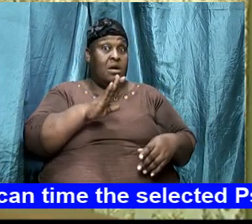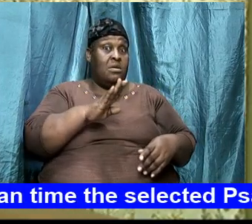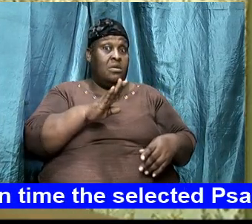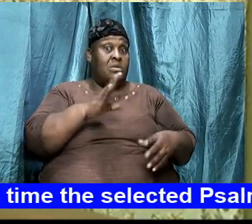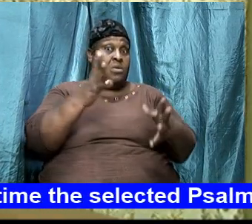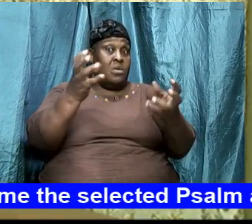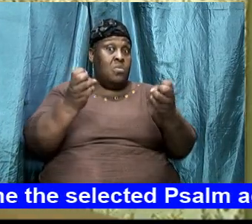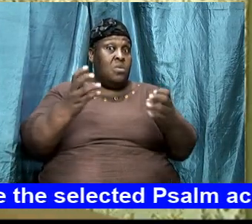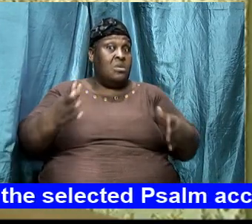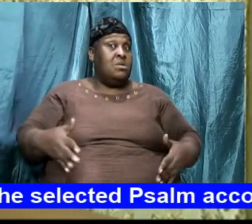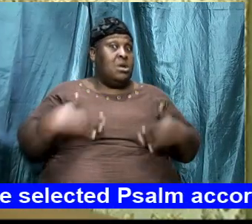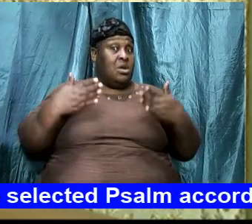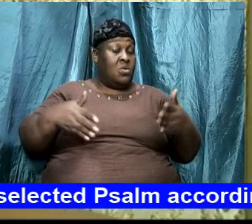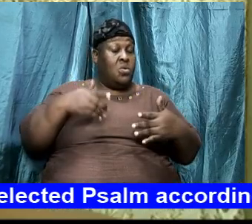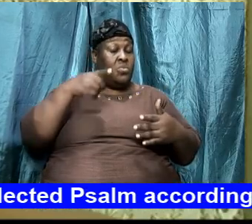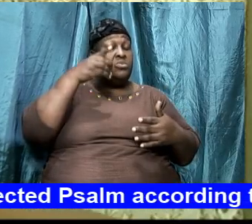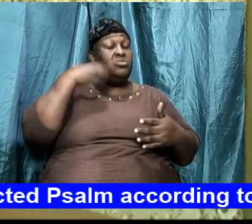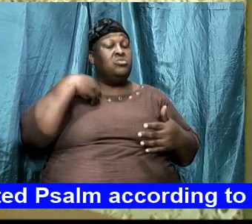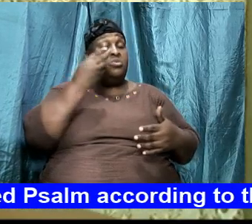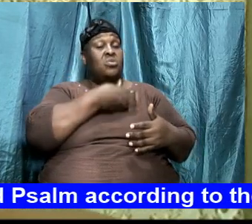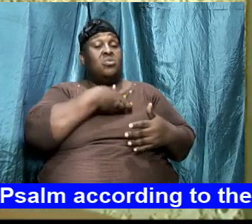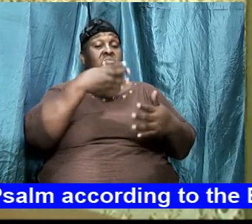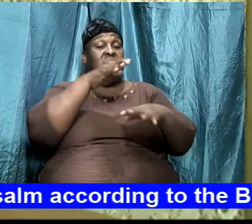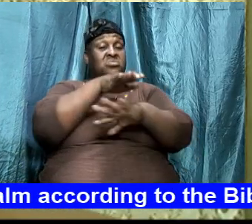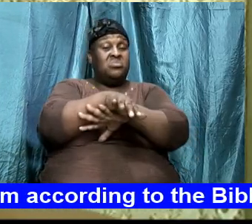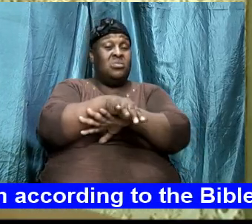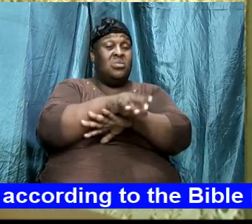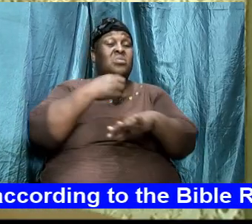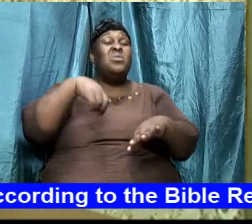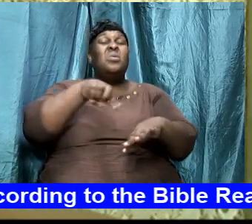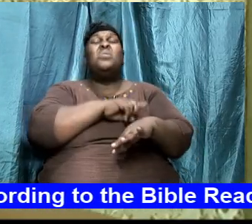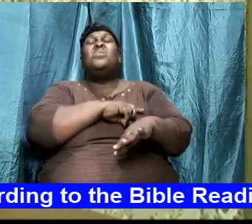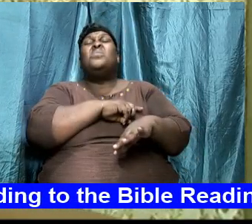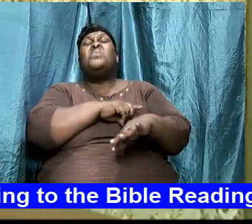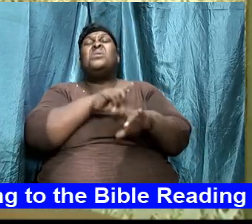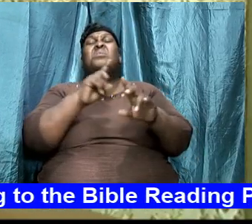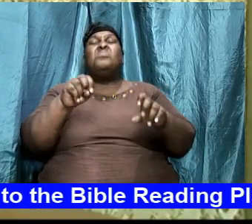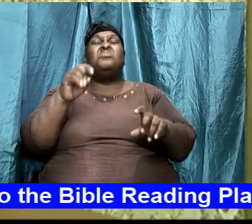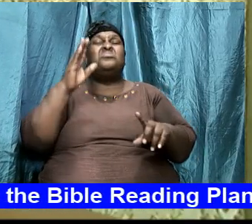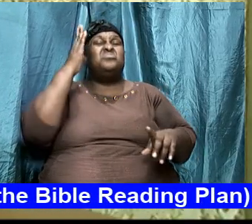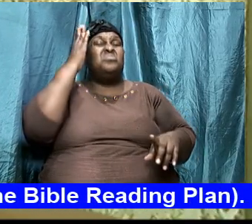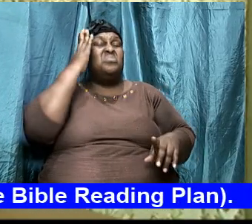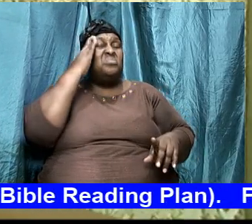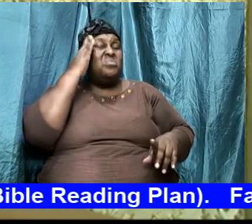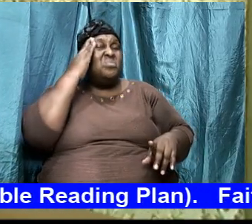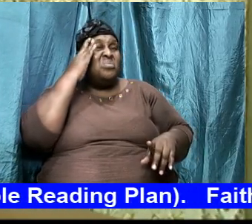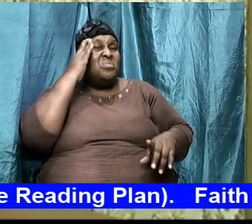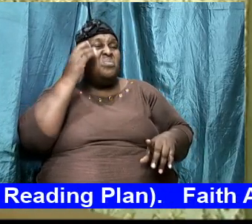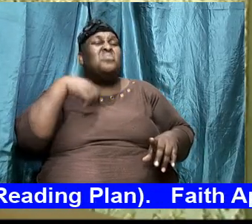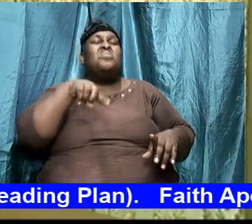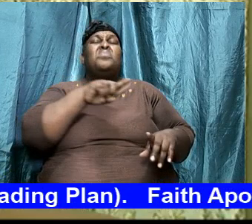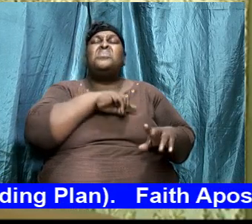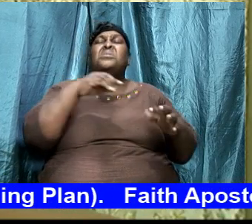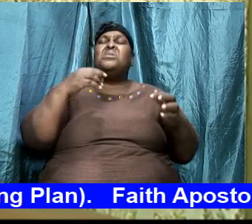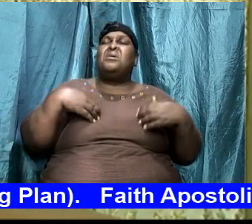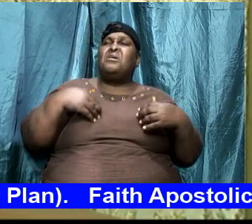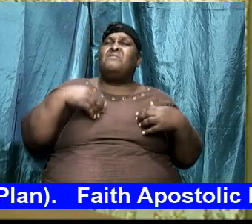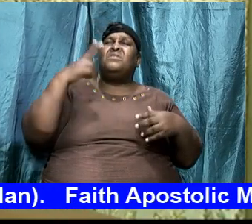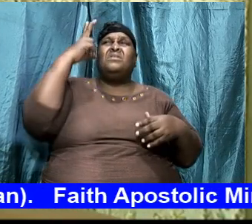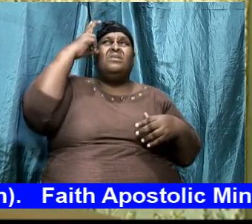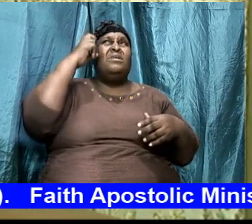you know that we are to be aware that we have an adversary